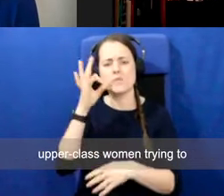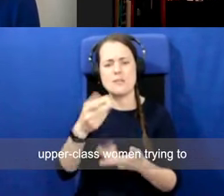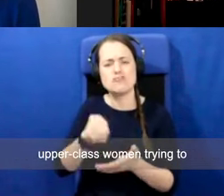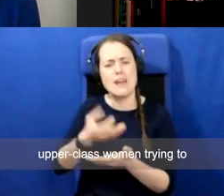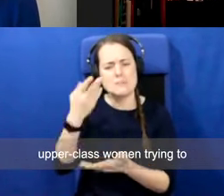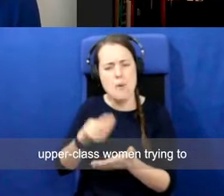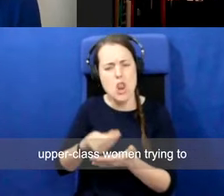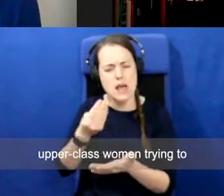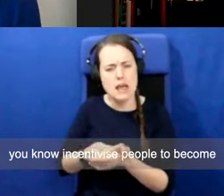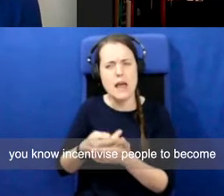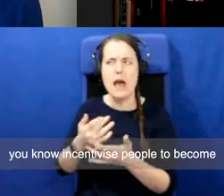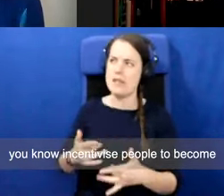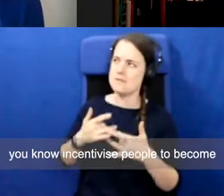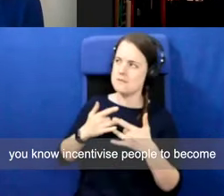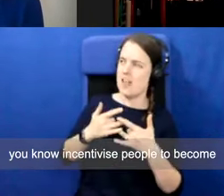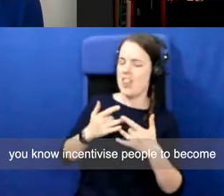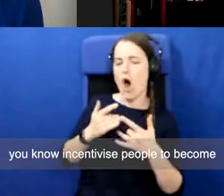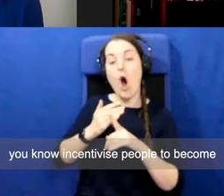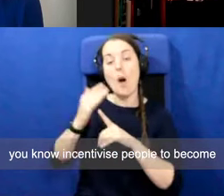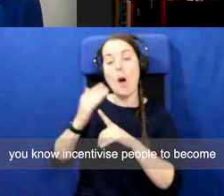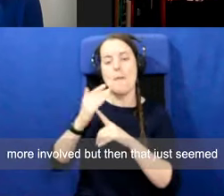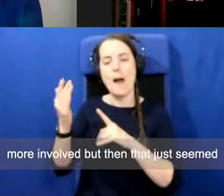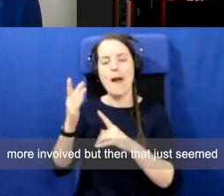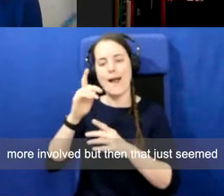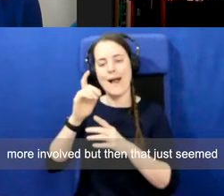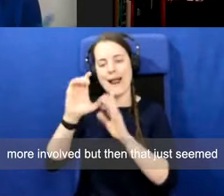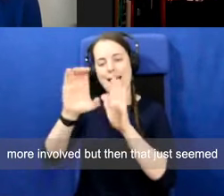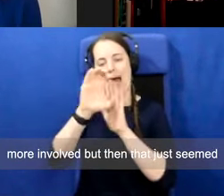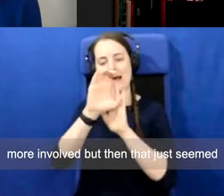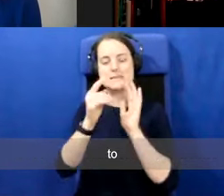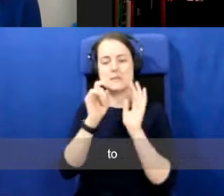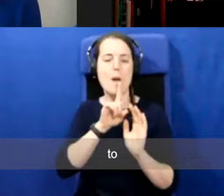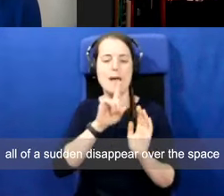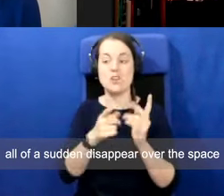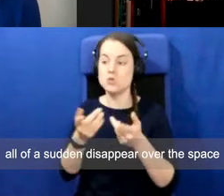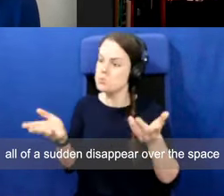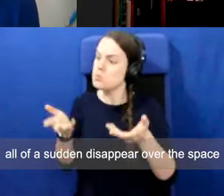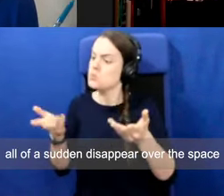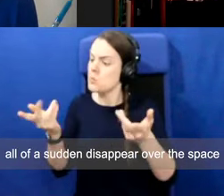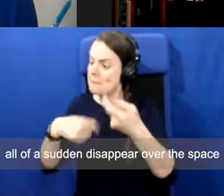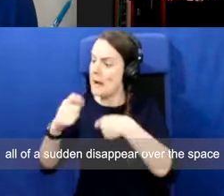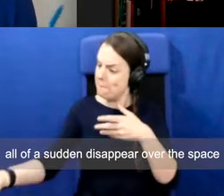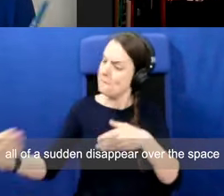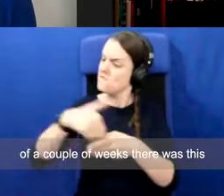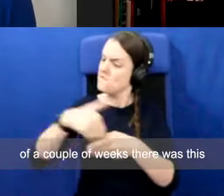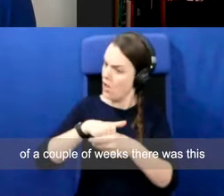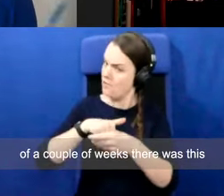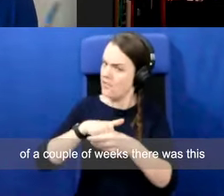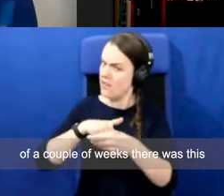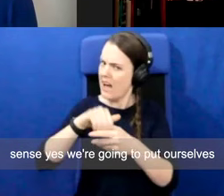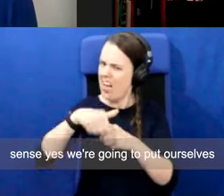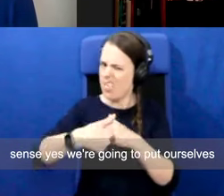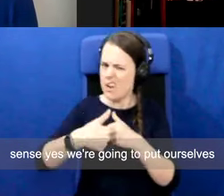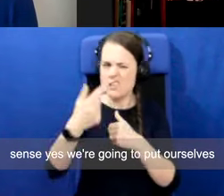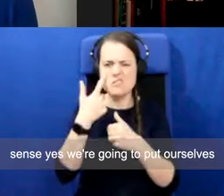you know, of upper class women trying to, you know, incentivise people to become more involved. But then that just seemed to all of a sudden disappear